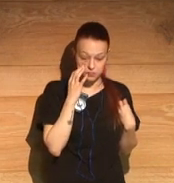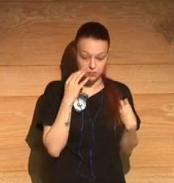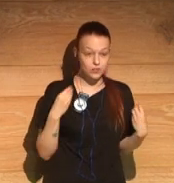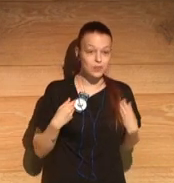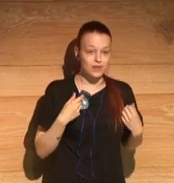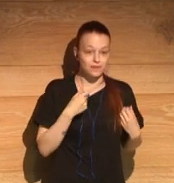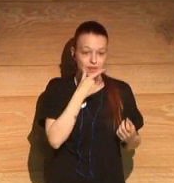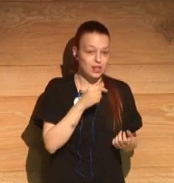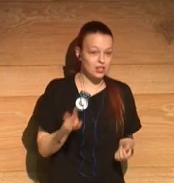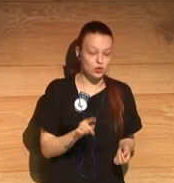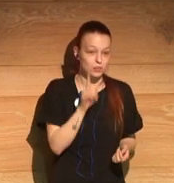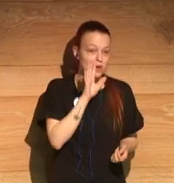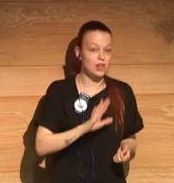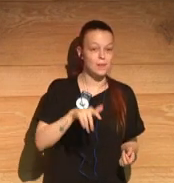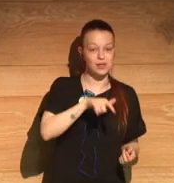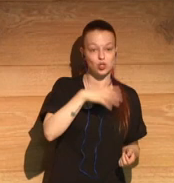is never easy.